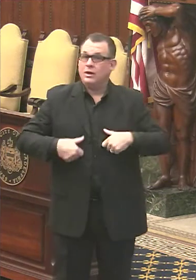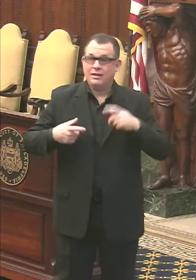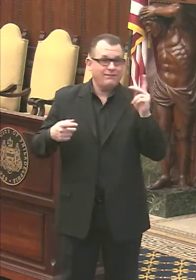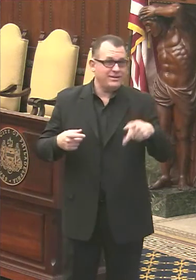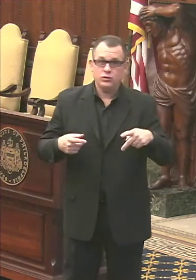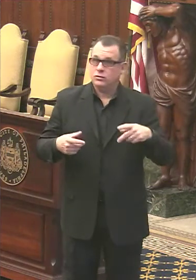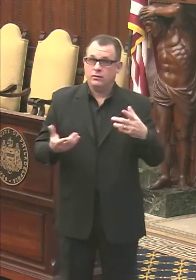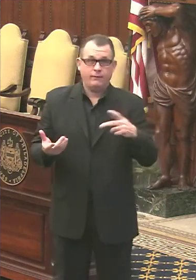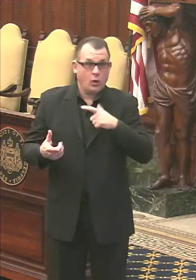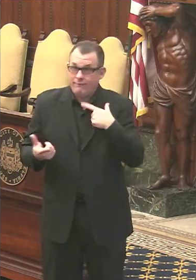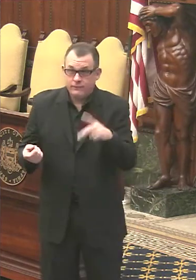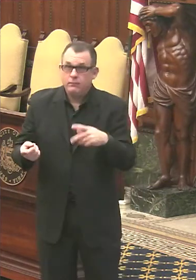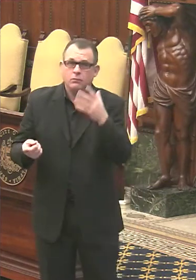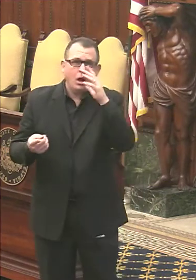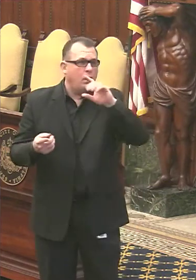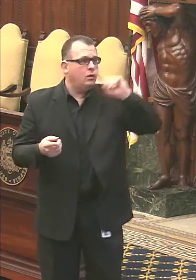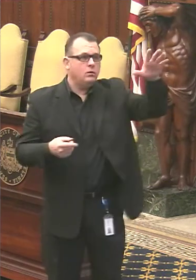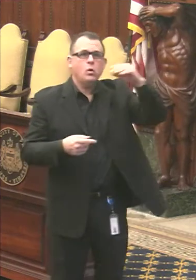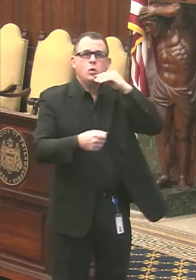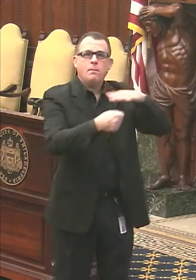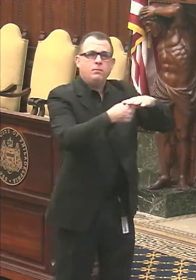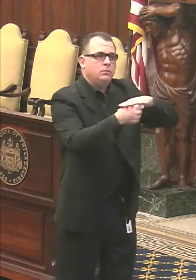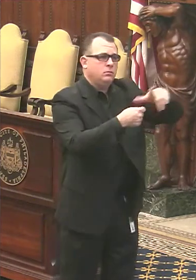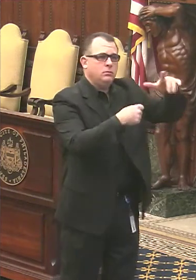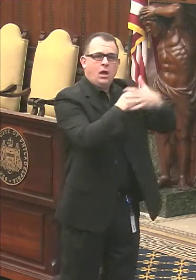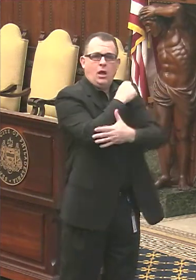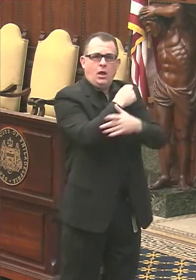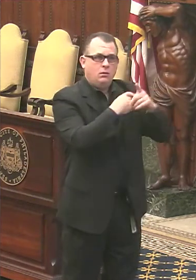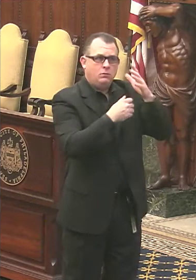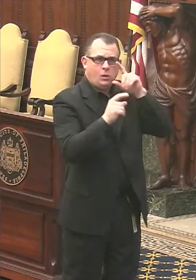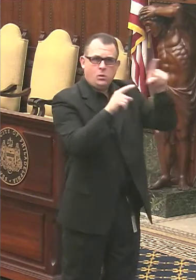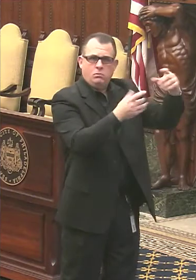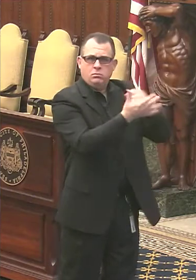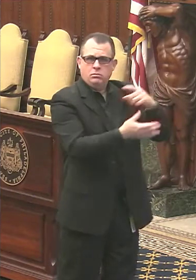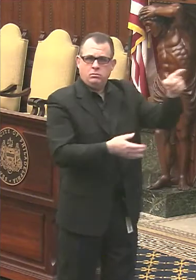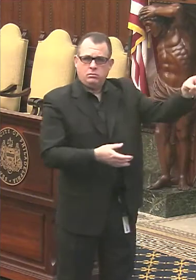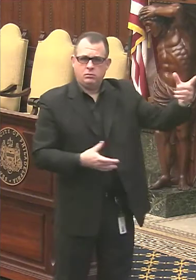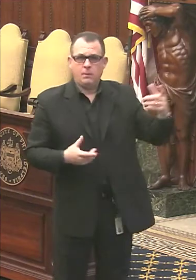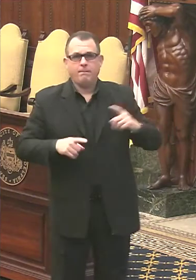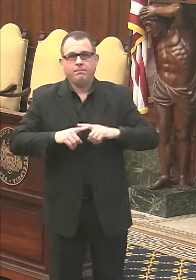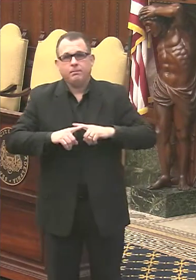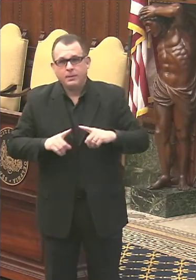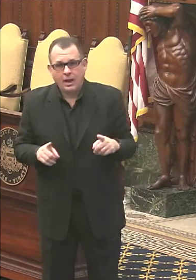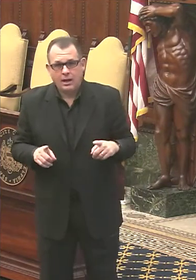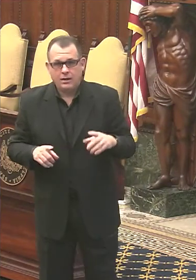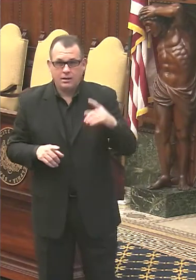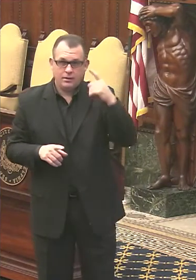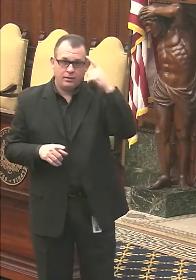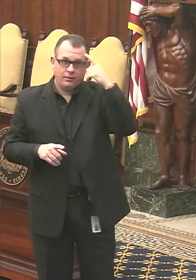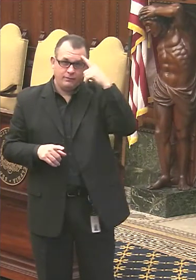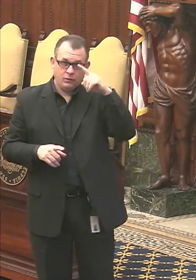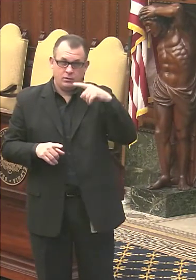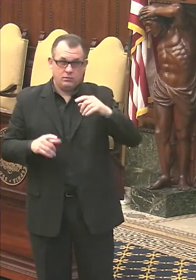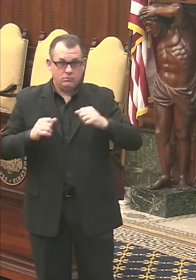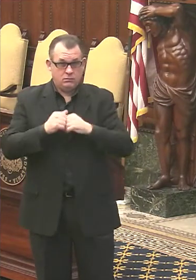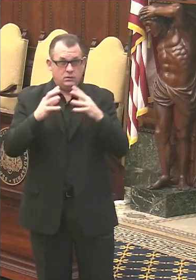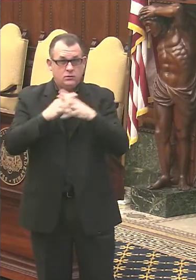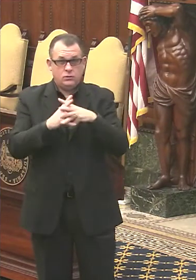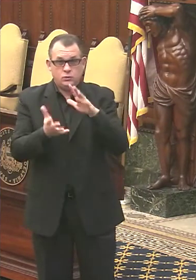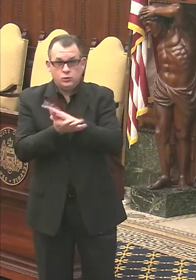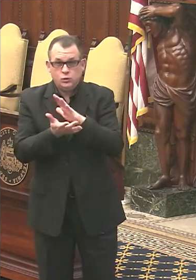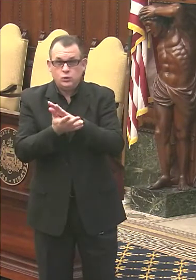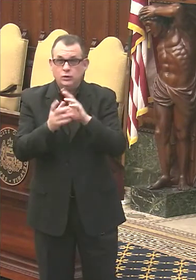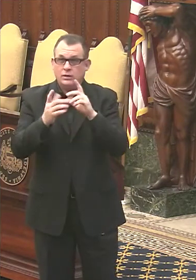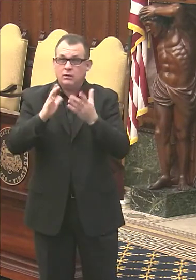outside of the city, as the mayor had said, but in order to get our schools back operating, uh,